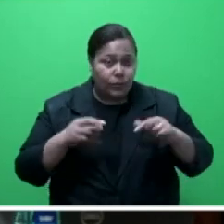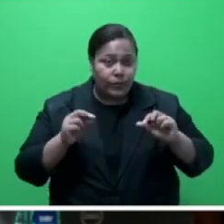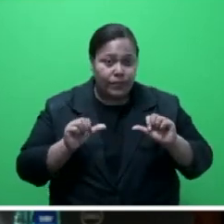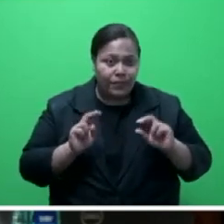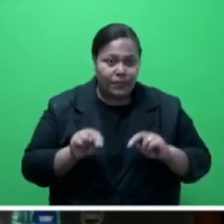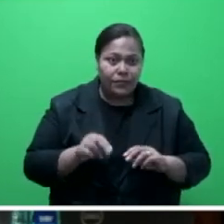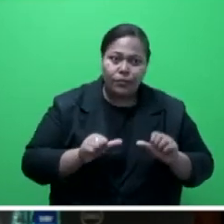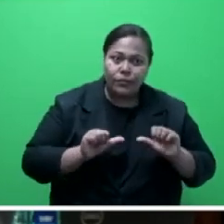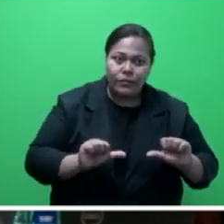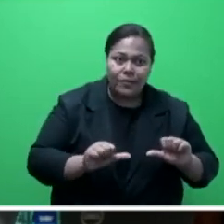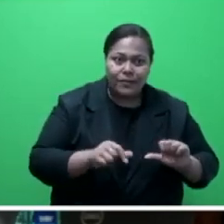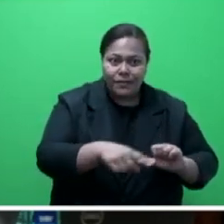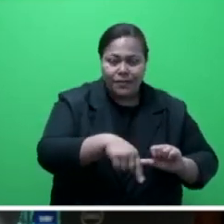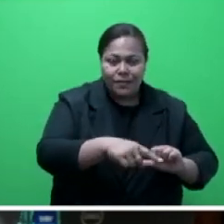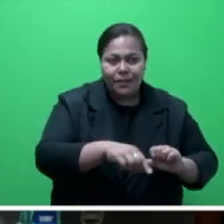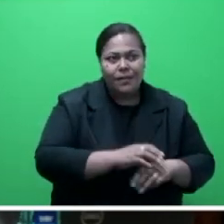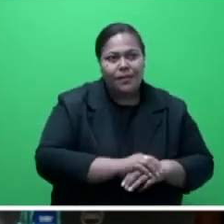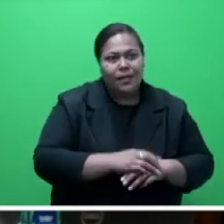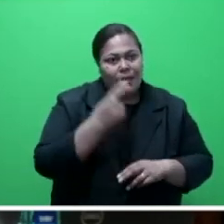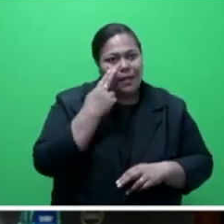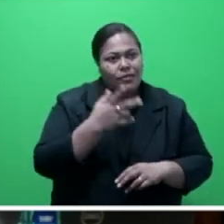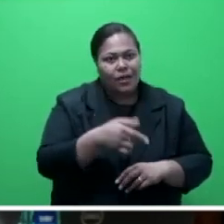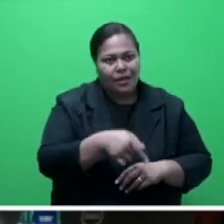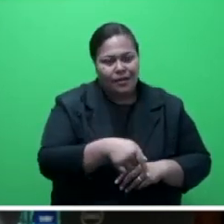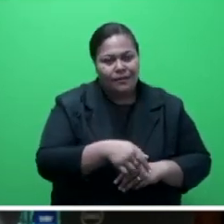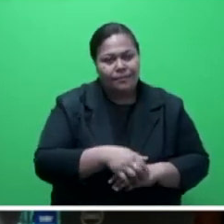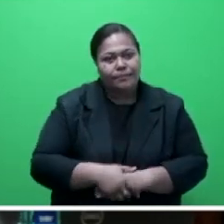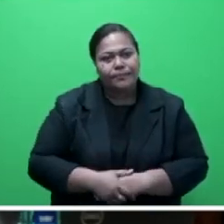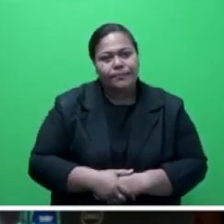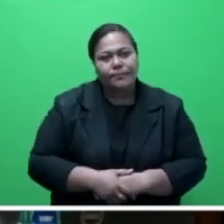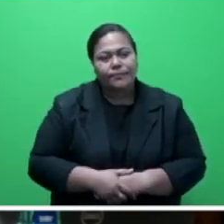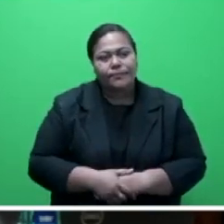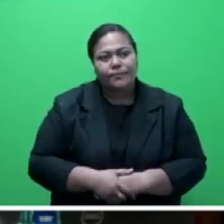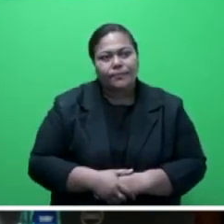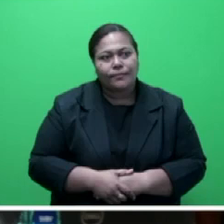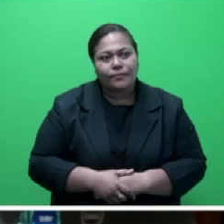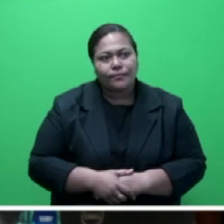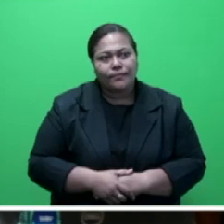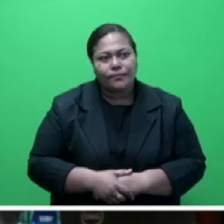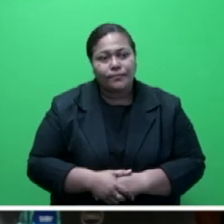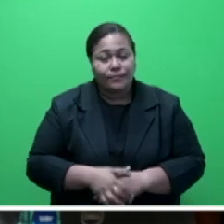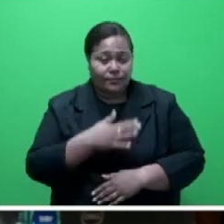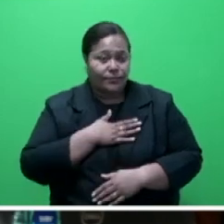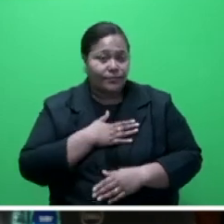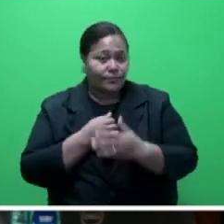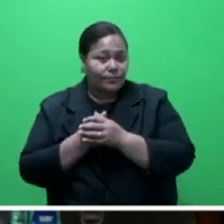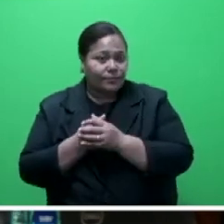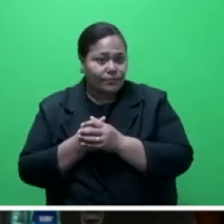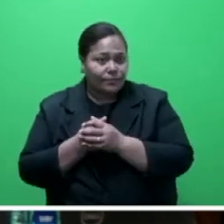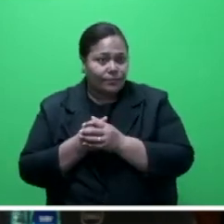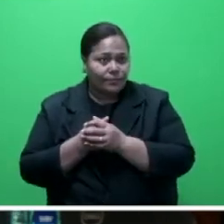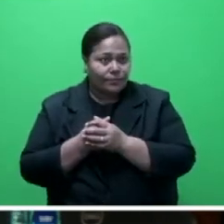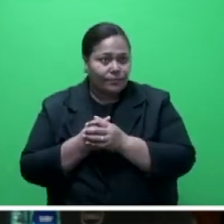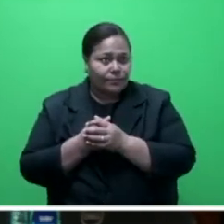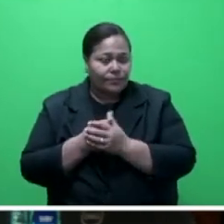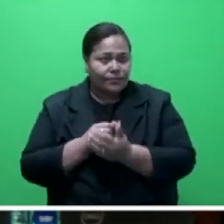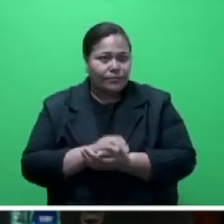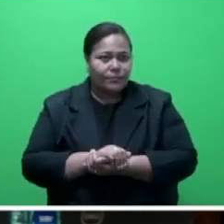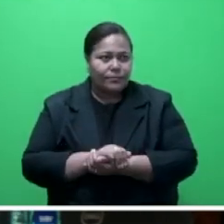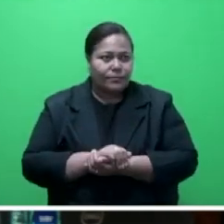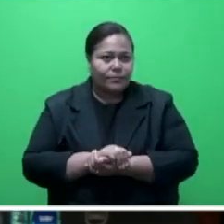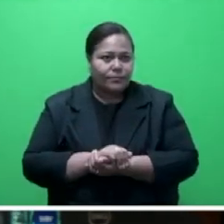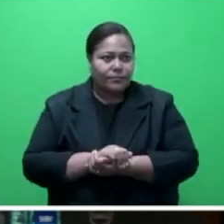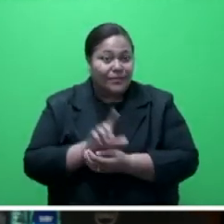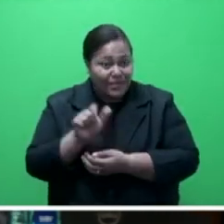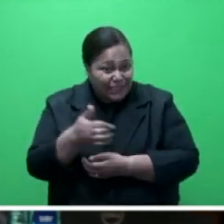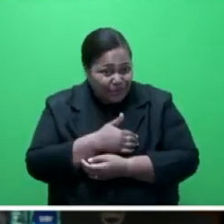our, these ecosystems, the indigenous forests. Mr Speaker said, my colleague, Honorable Ngamu earlier this morning